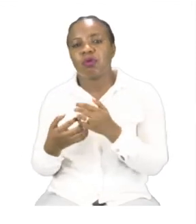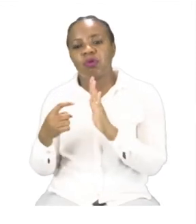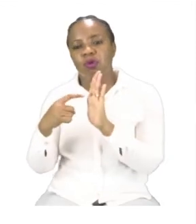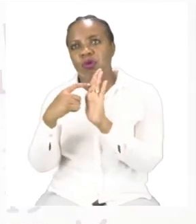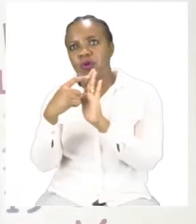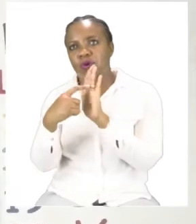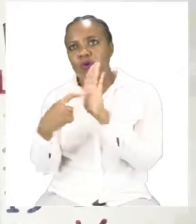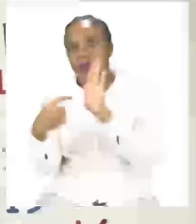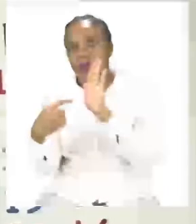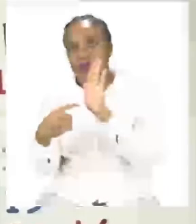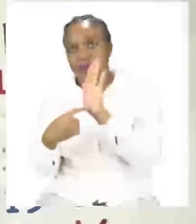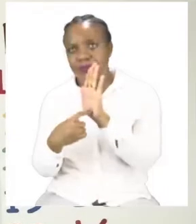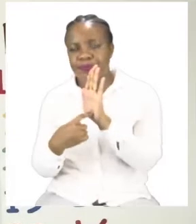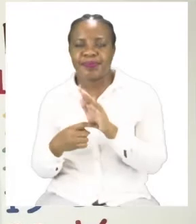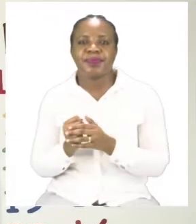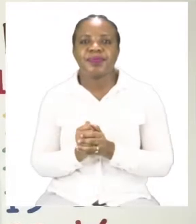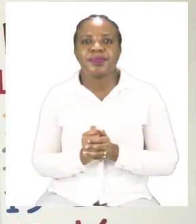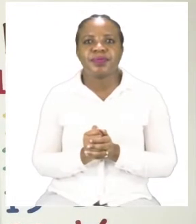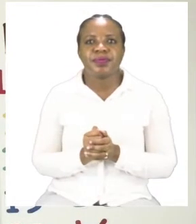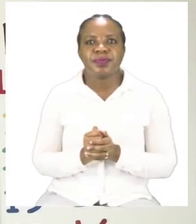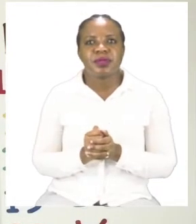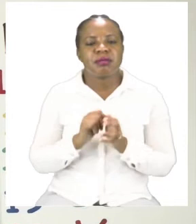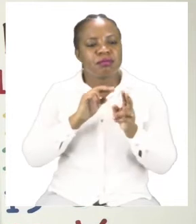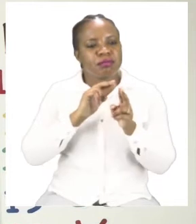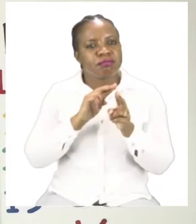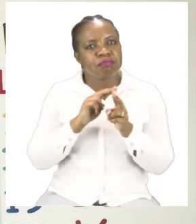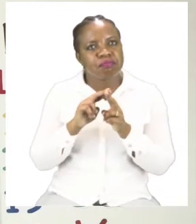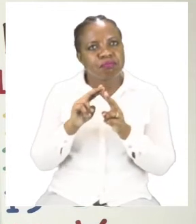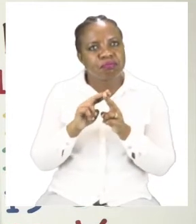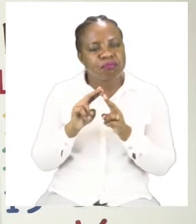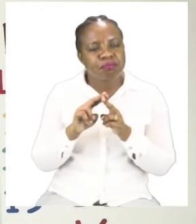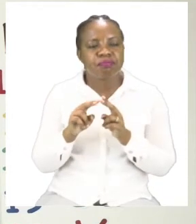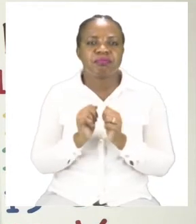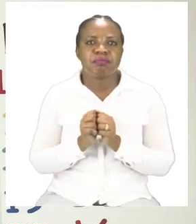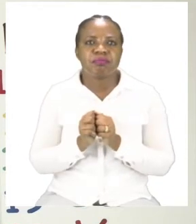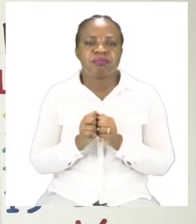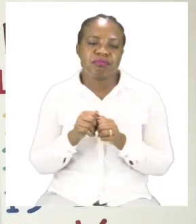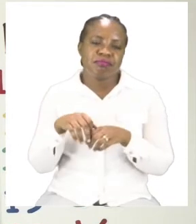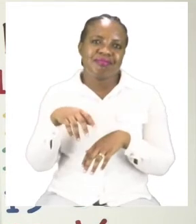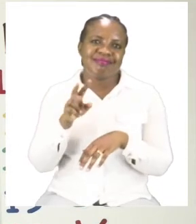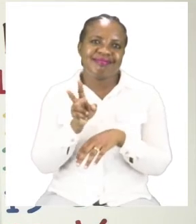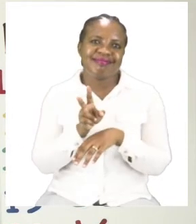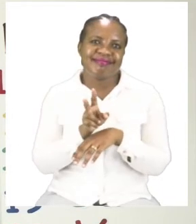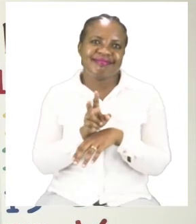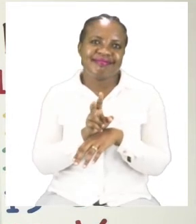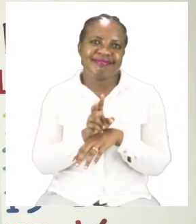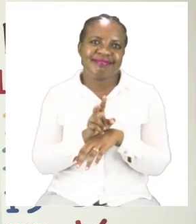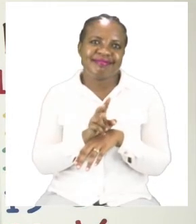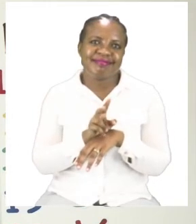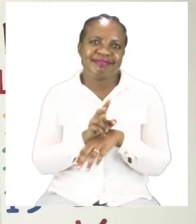mark. So be quick and I will see you soon after this exciting